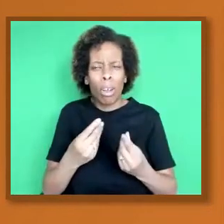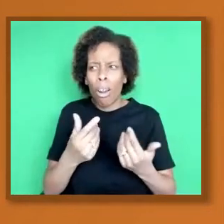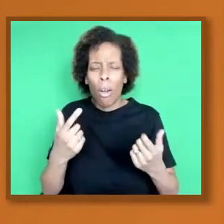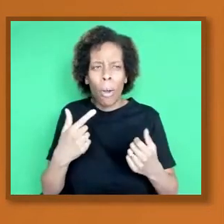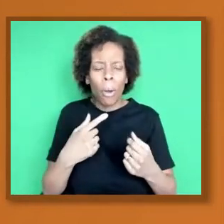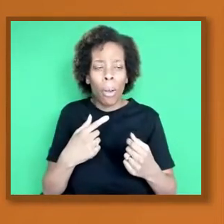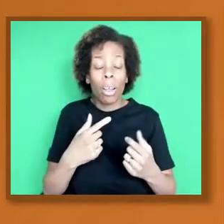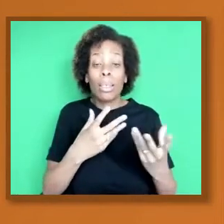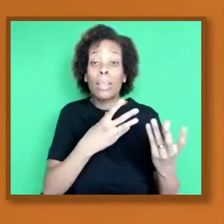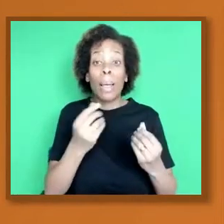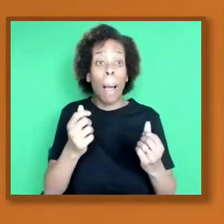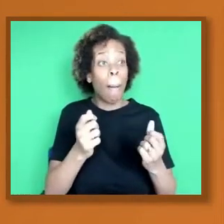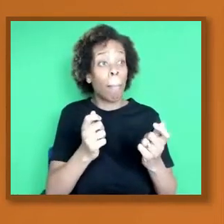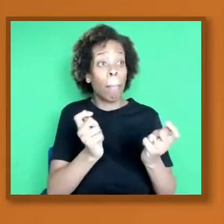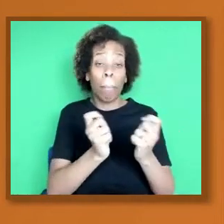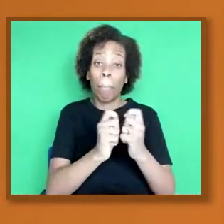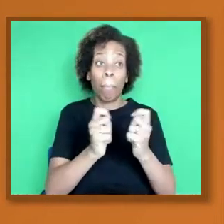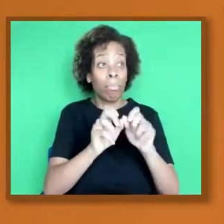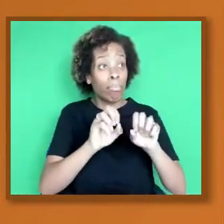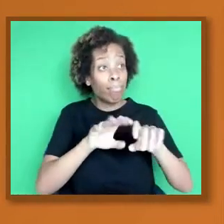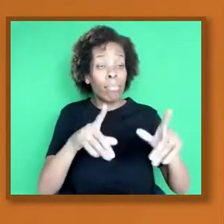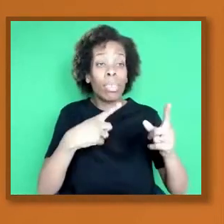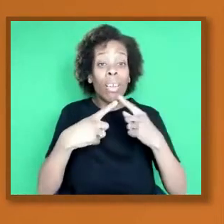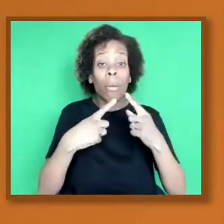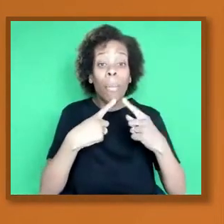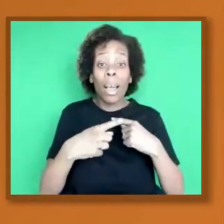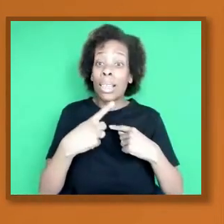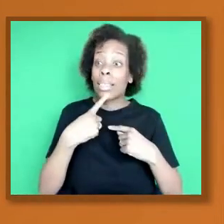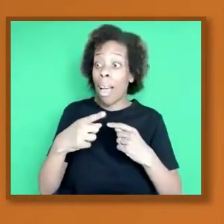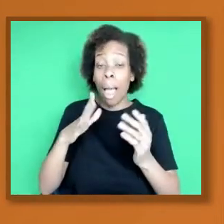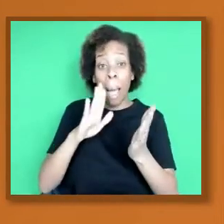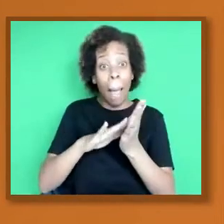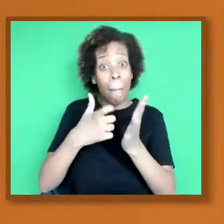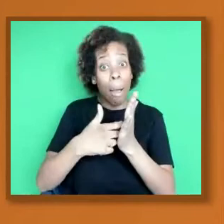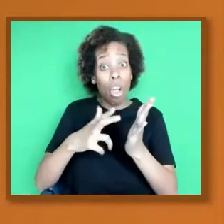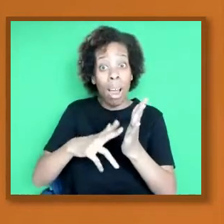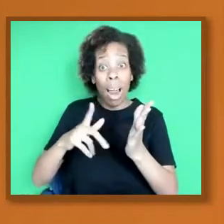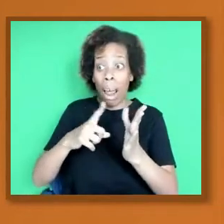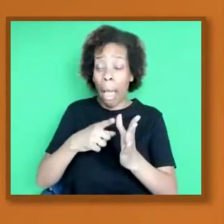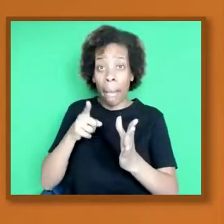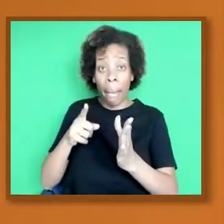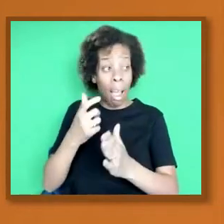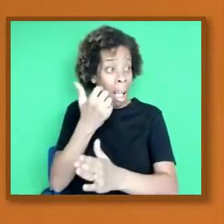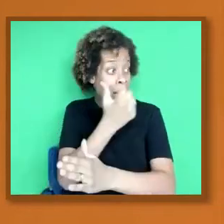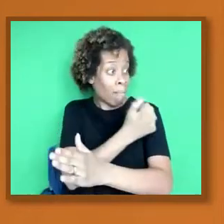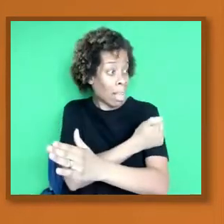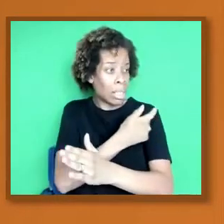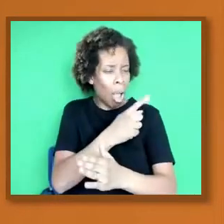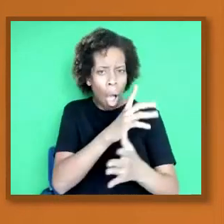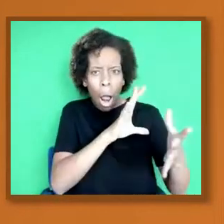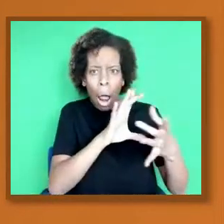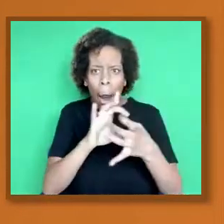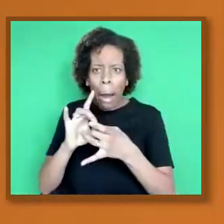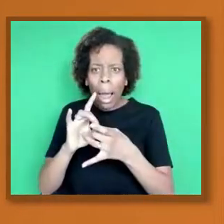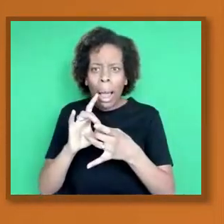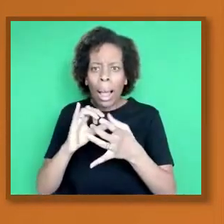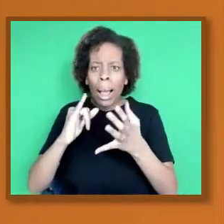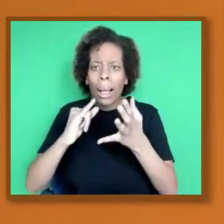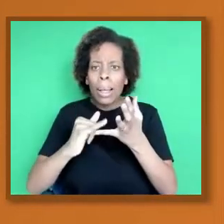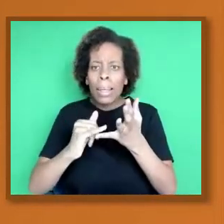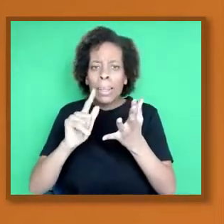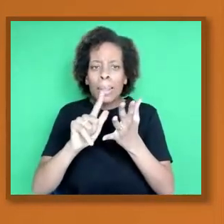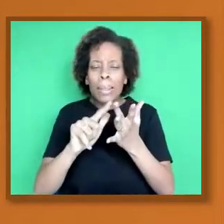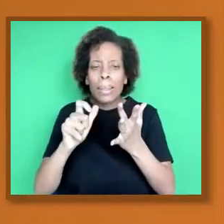same mRNA vaccine with solving things like sickle cell anemia and gene editing. So... it's raised...